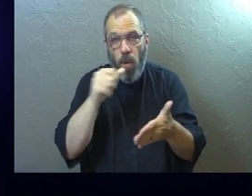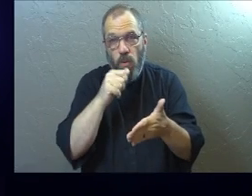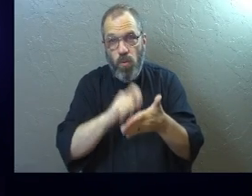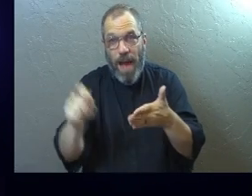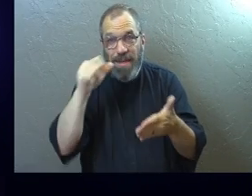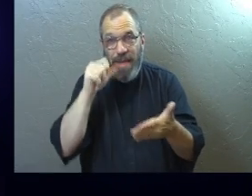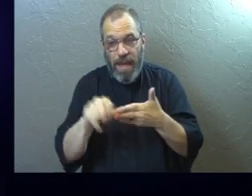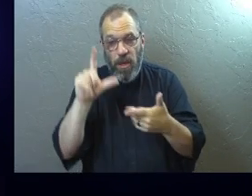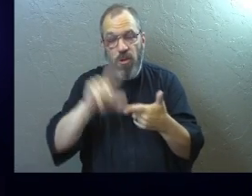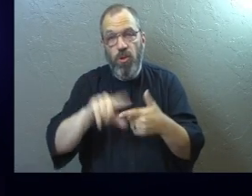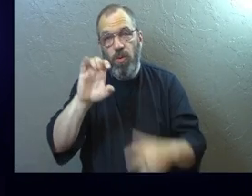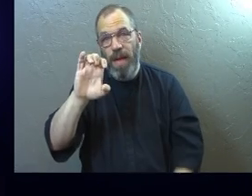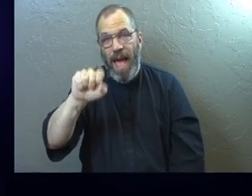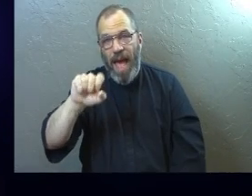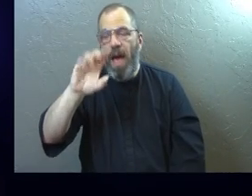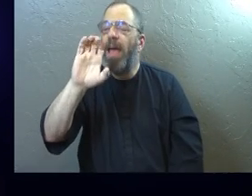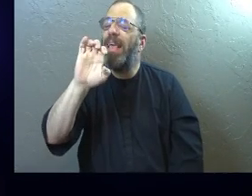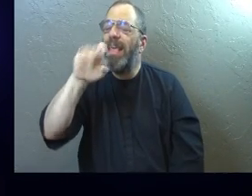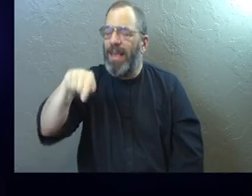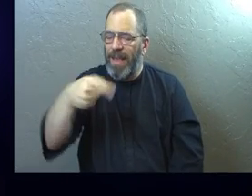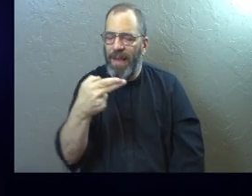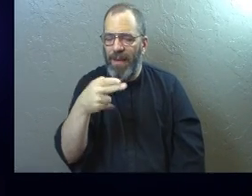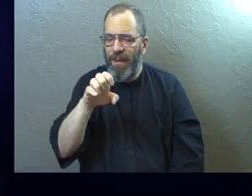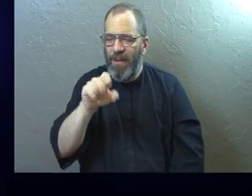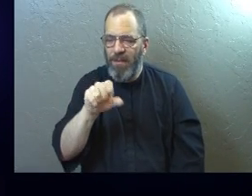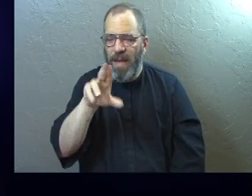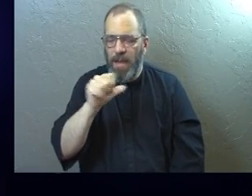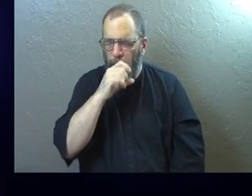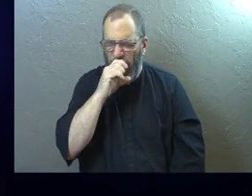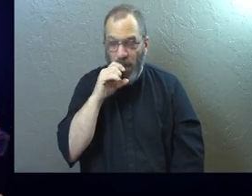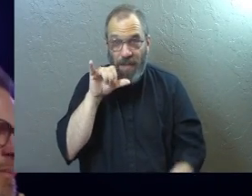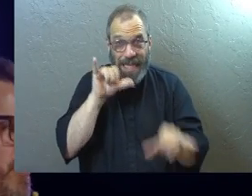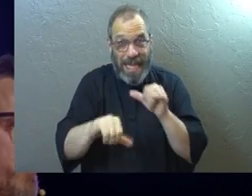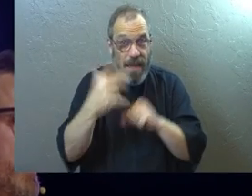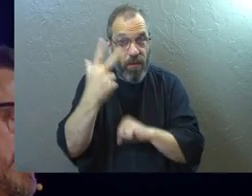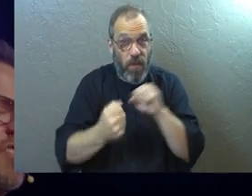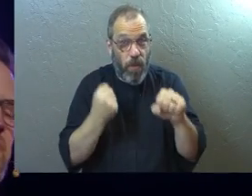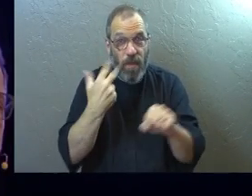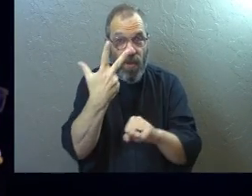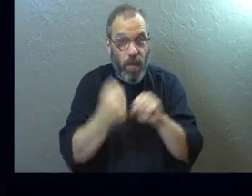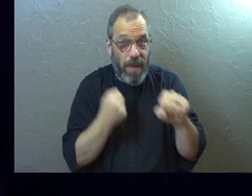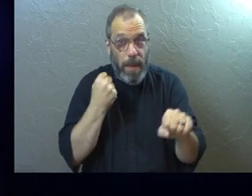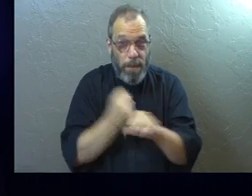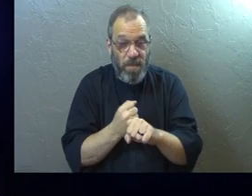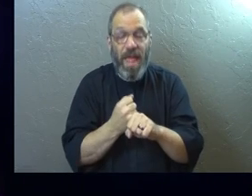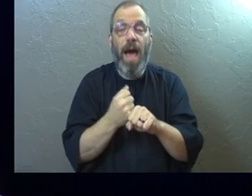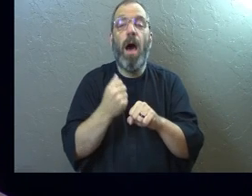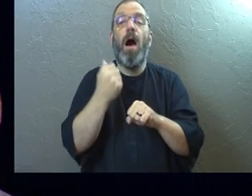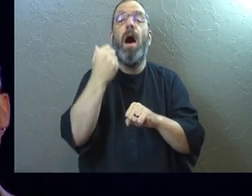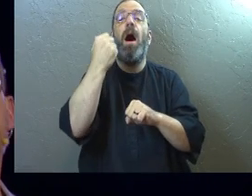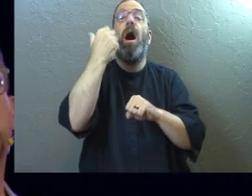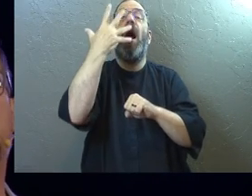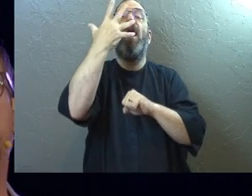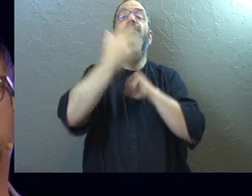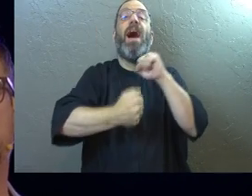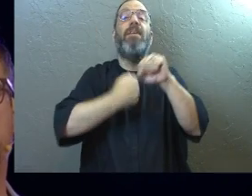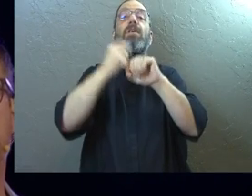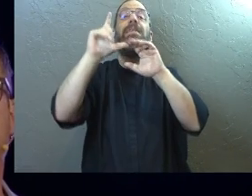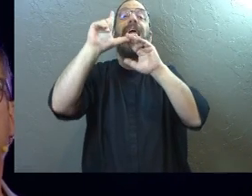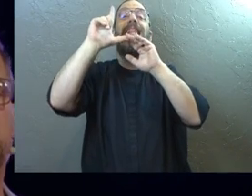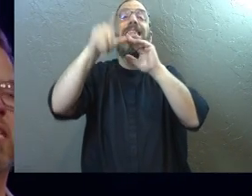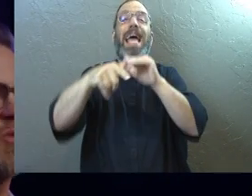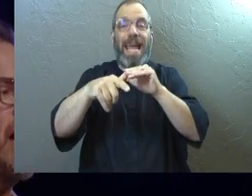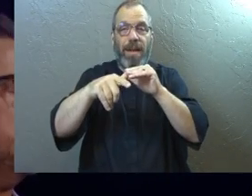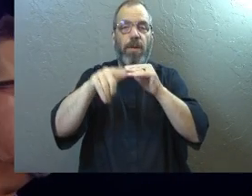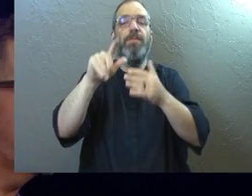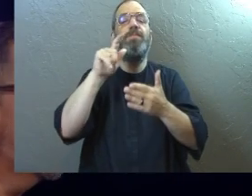letter to the church in Ephesus. Now Paul had been there for three years. And it's five years after he left Ephesus